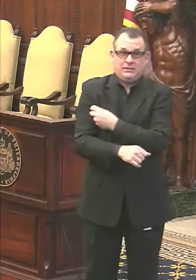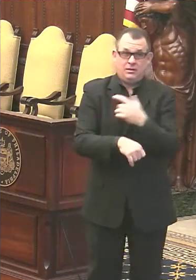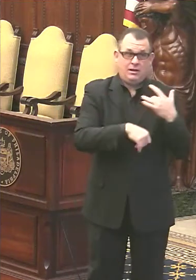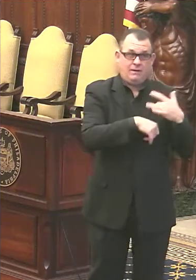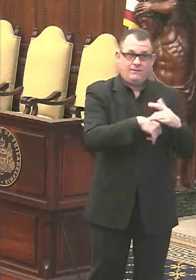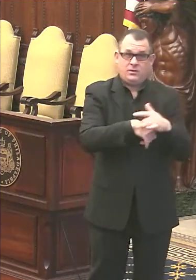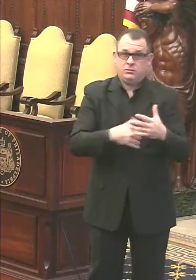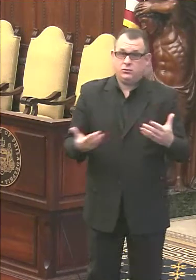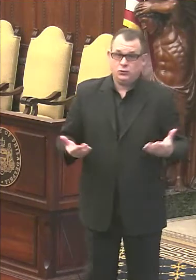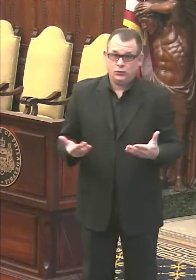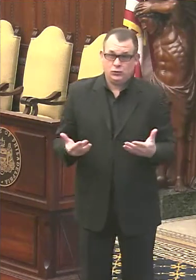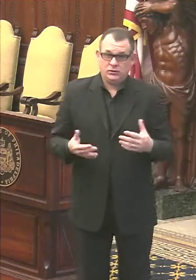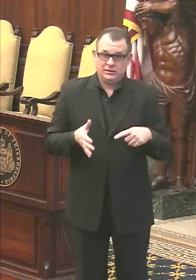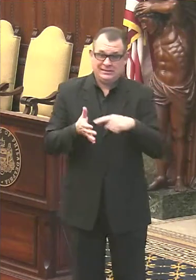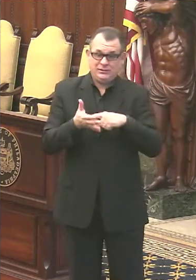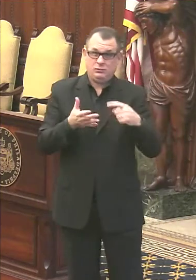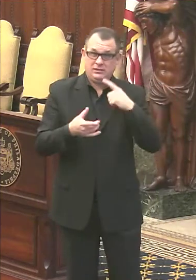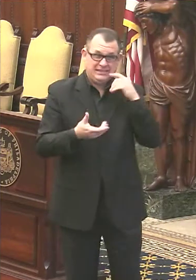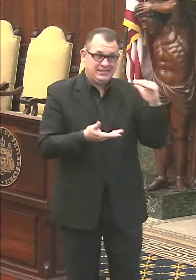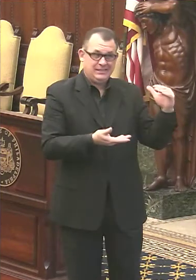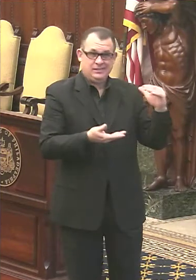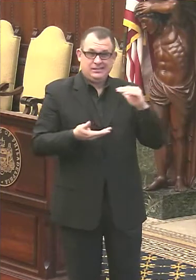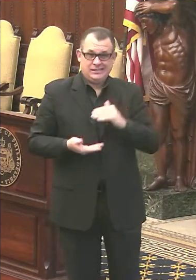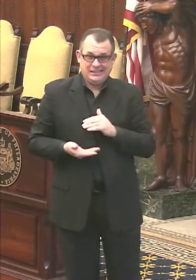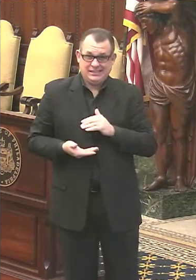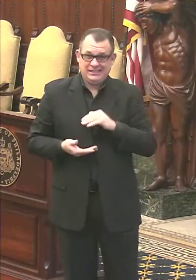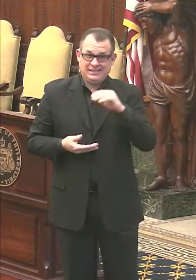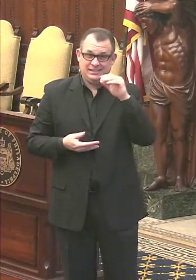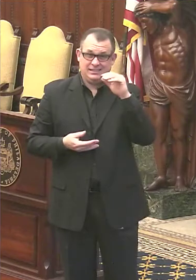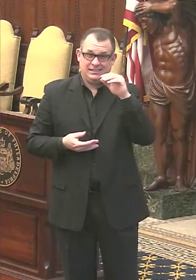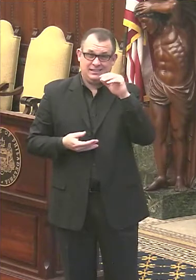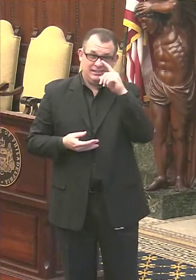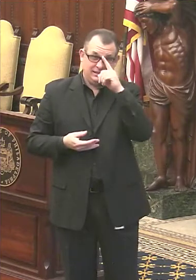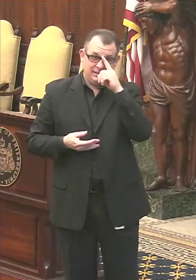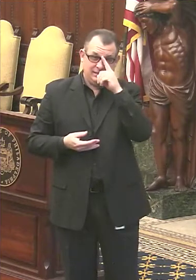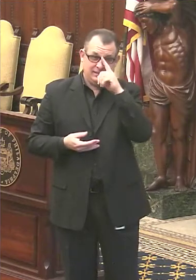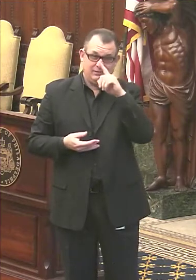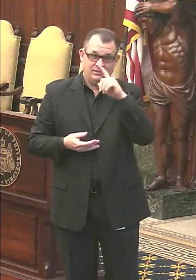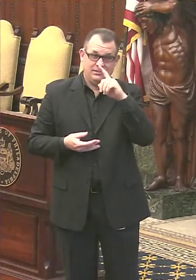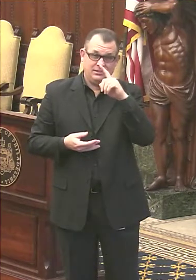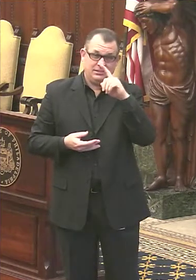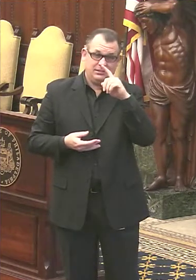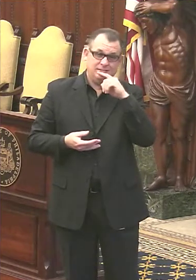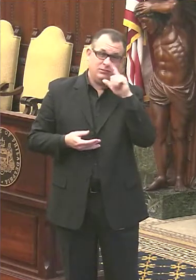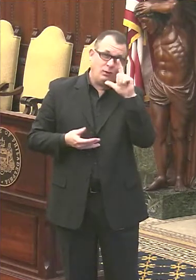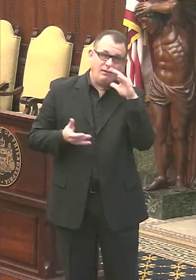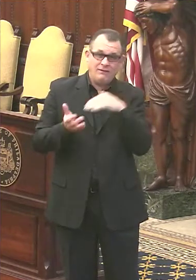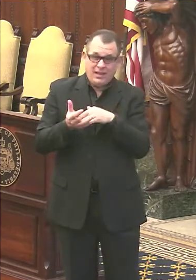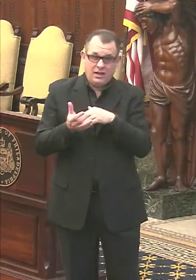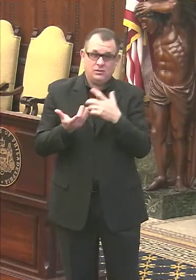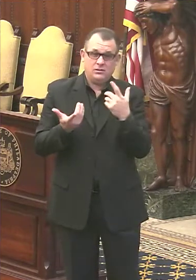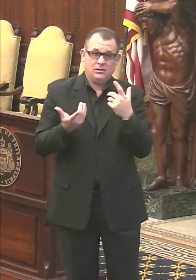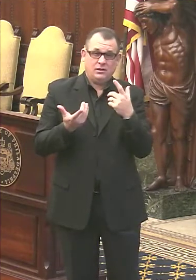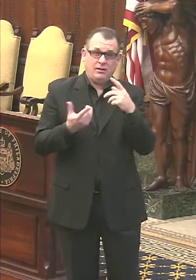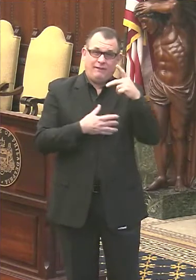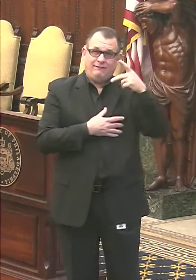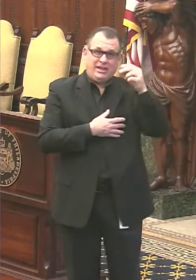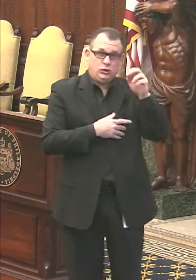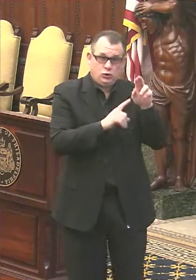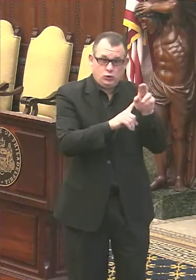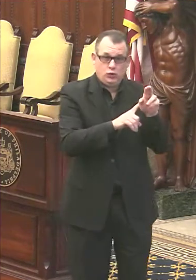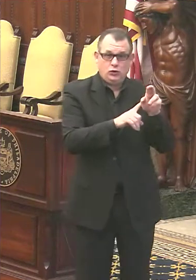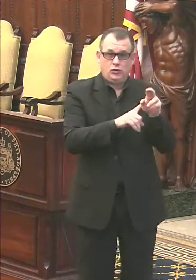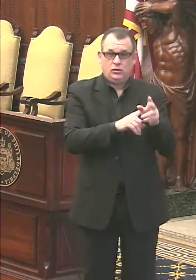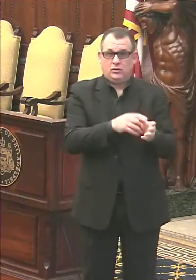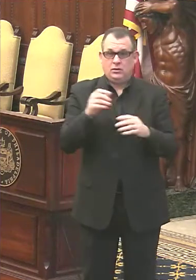allocated 10,725 new first doses of the Pfizer vaccine and 10,000 first doses of the Moderna